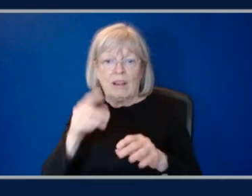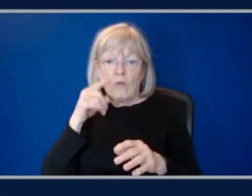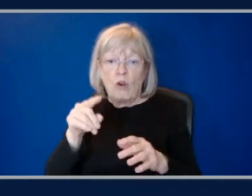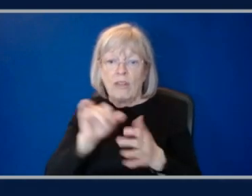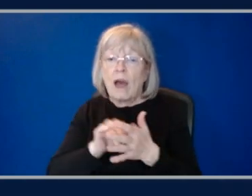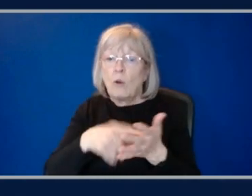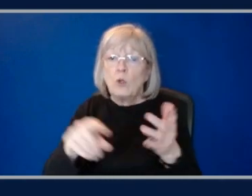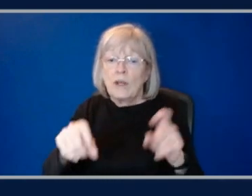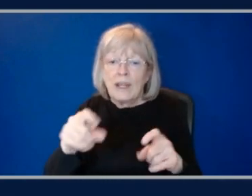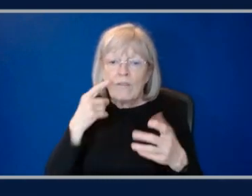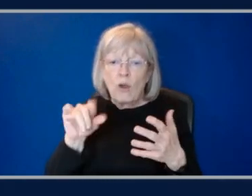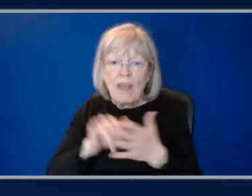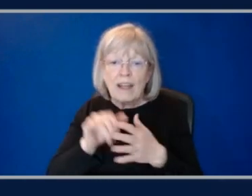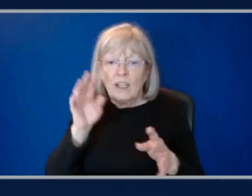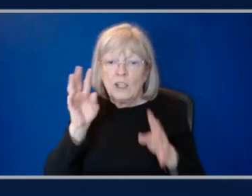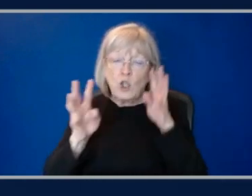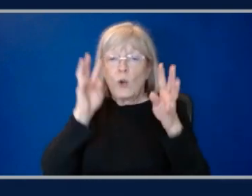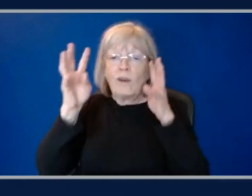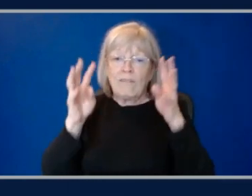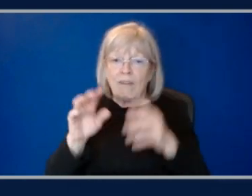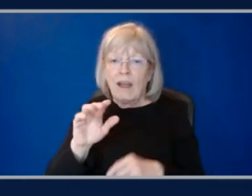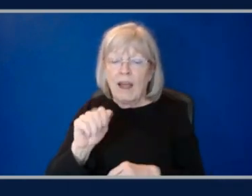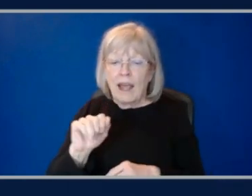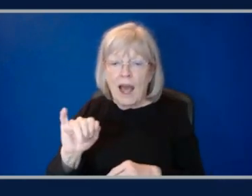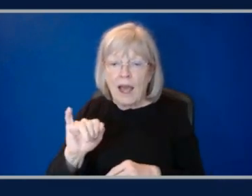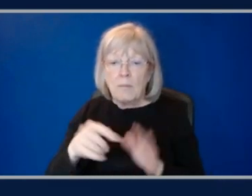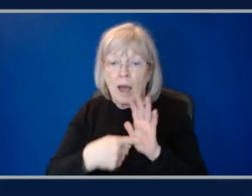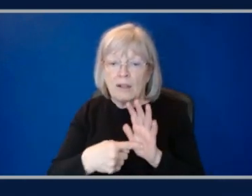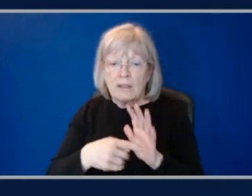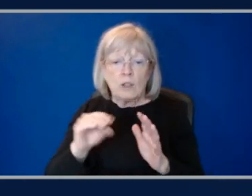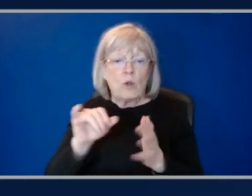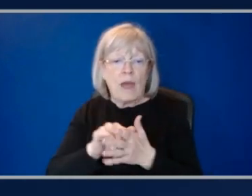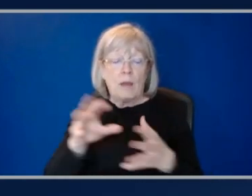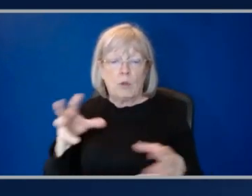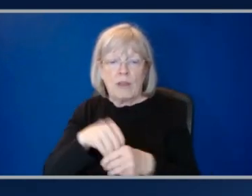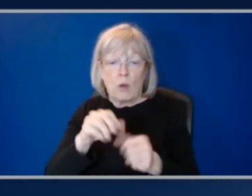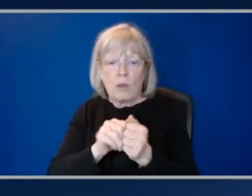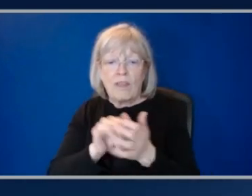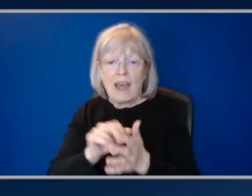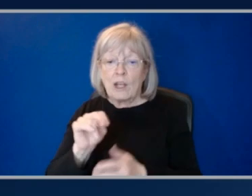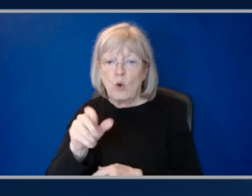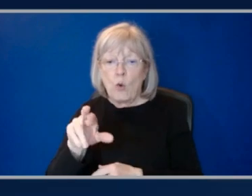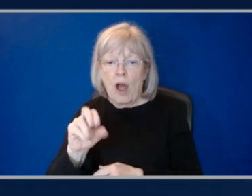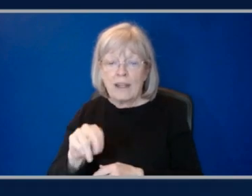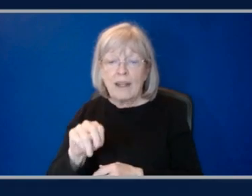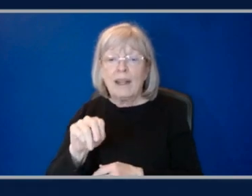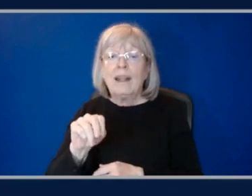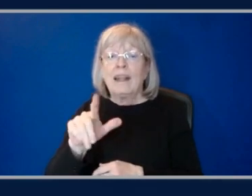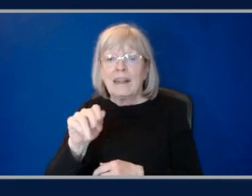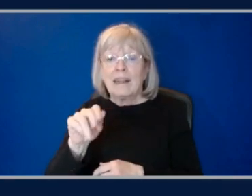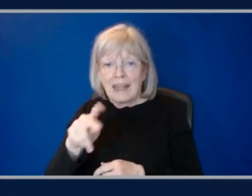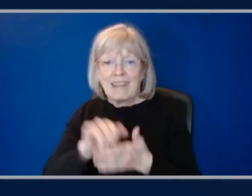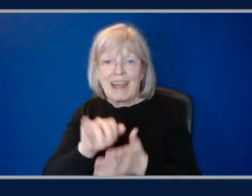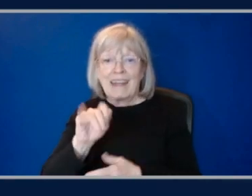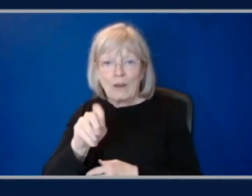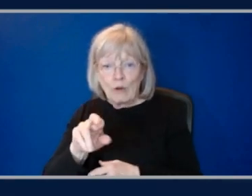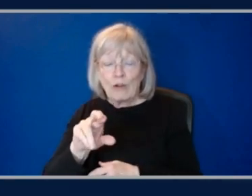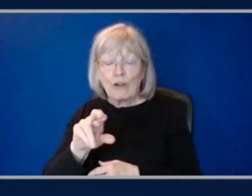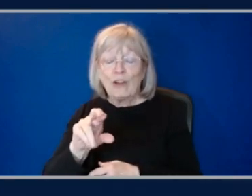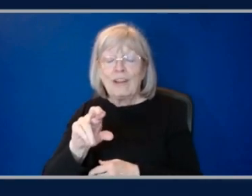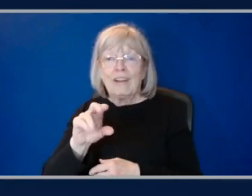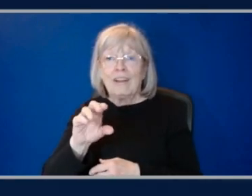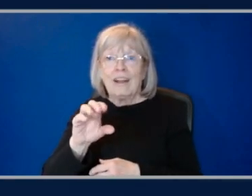packaging all of that together, we've connected those with our Neuron Link interconnect, interchip interconnect, which is one point or one